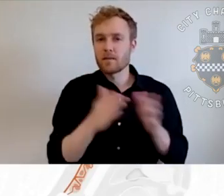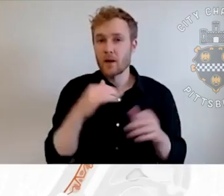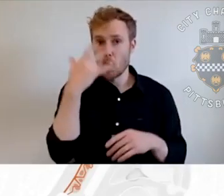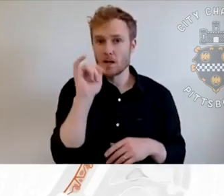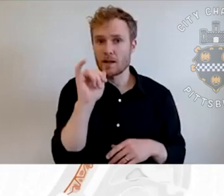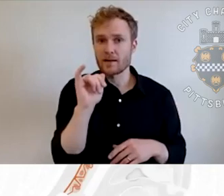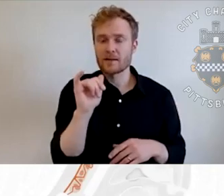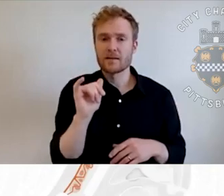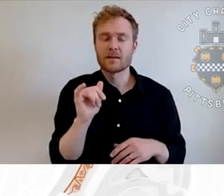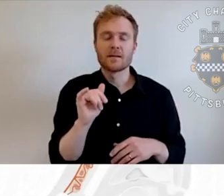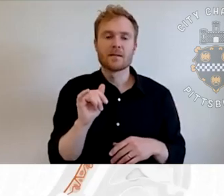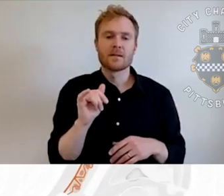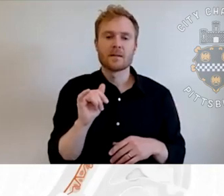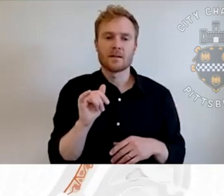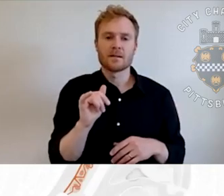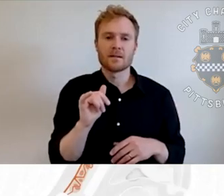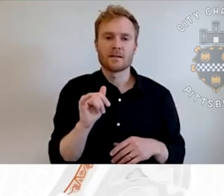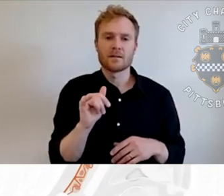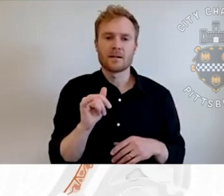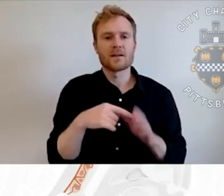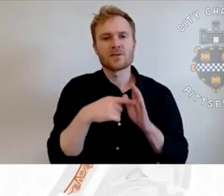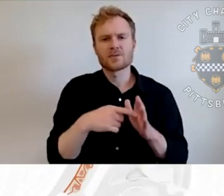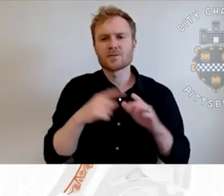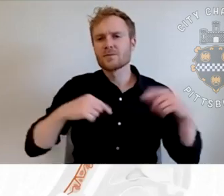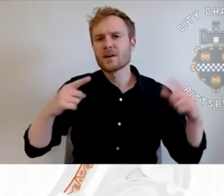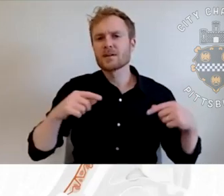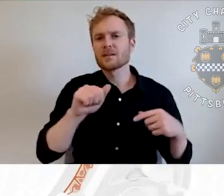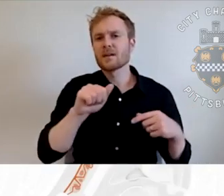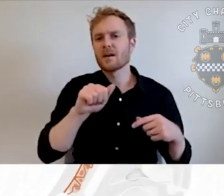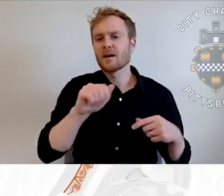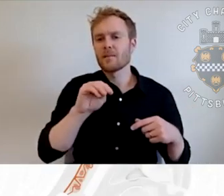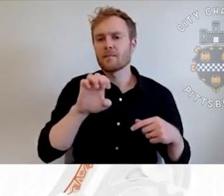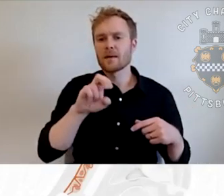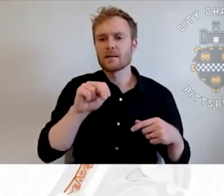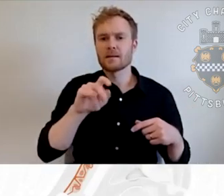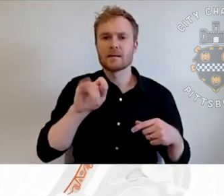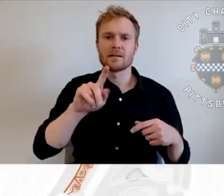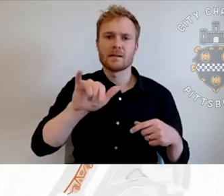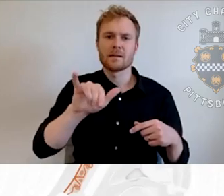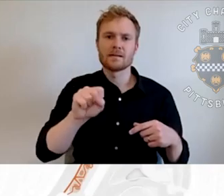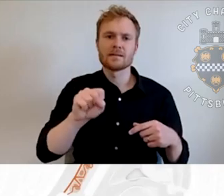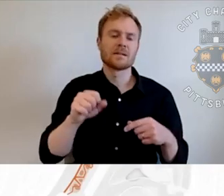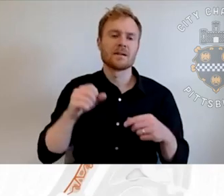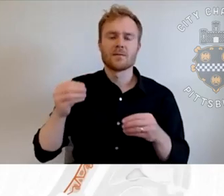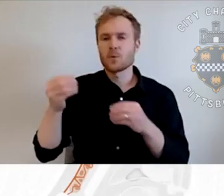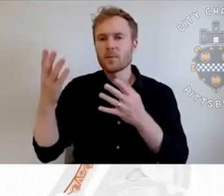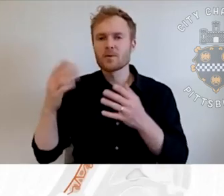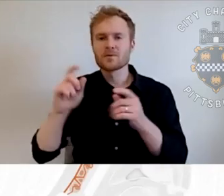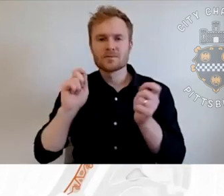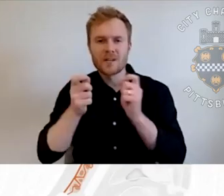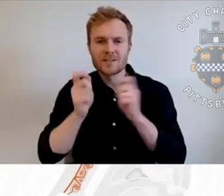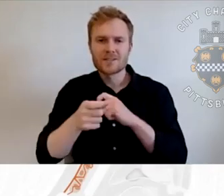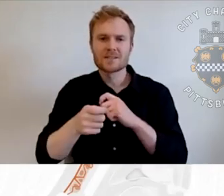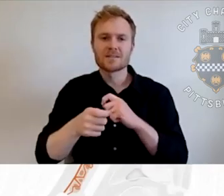various, um, amenities and proposed changes. Um, there's a rendering on the bottom left that shows